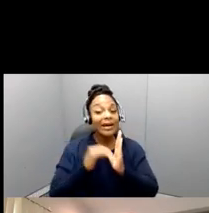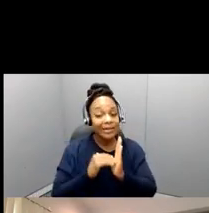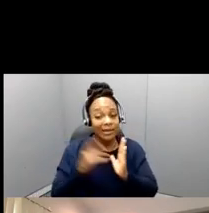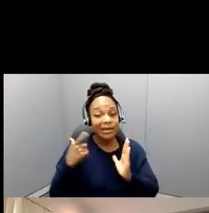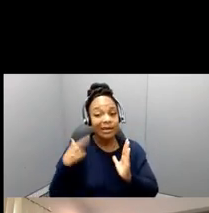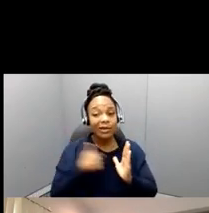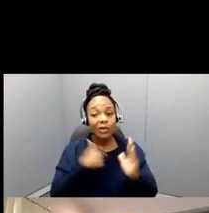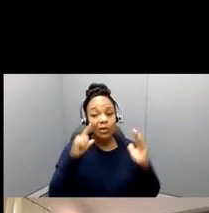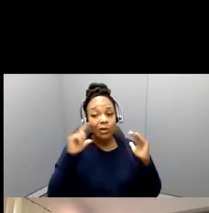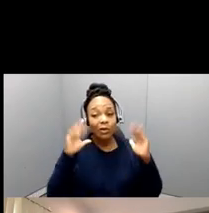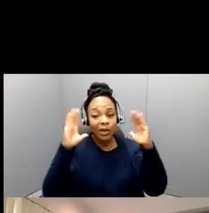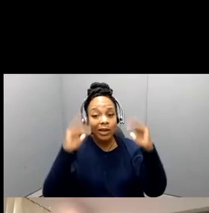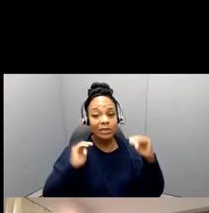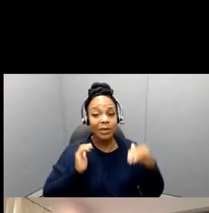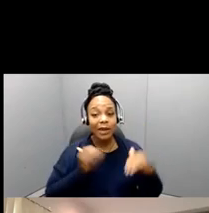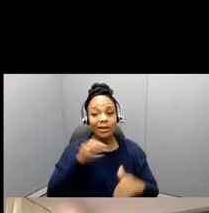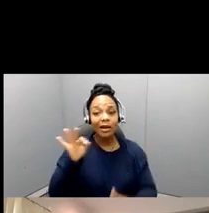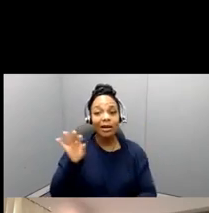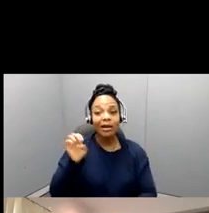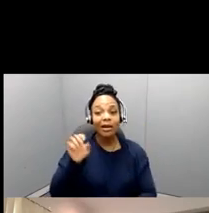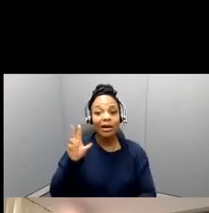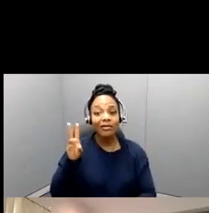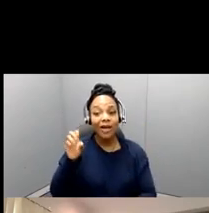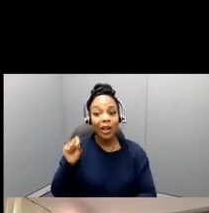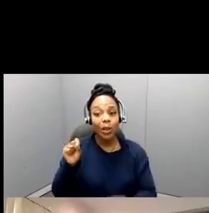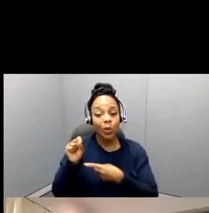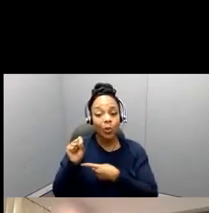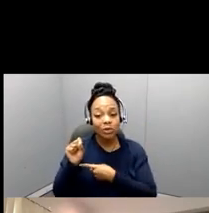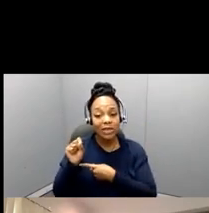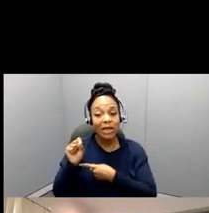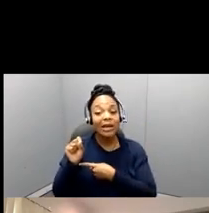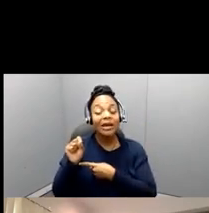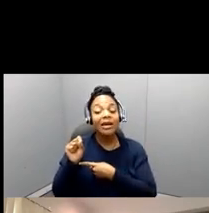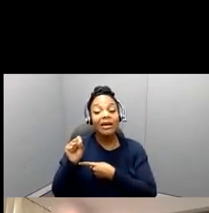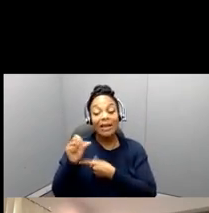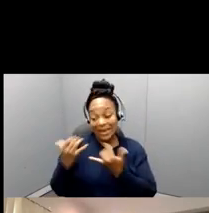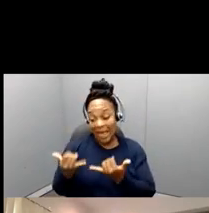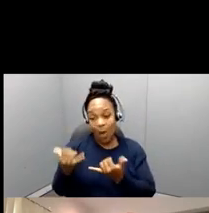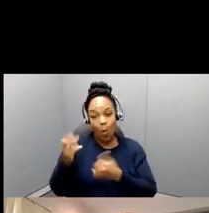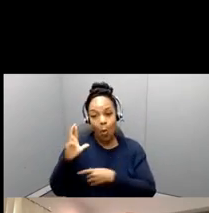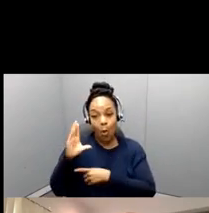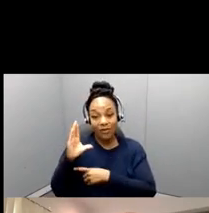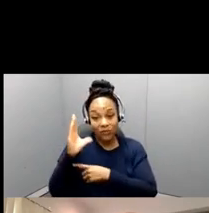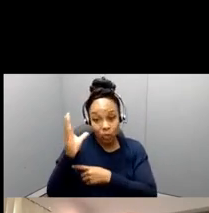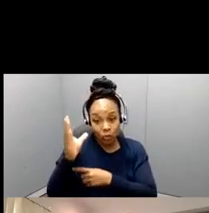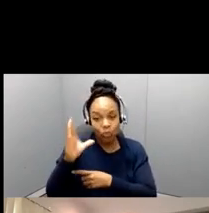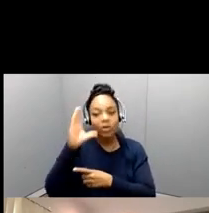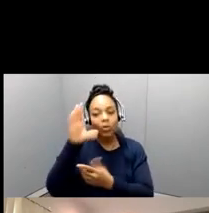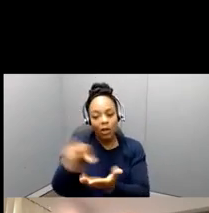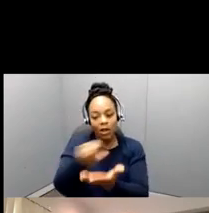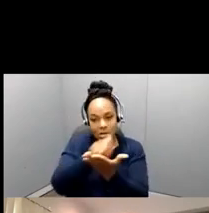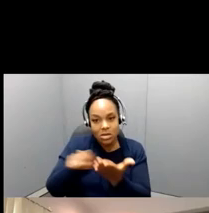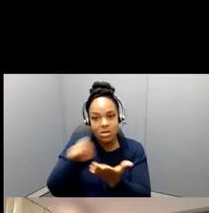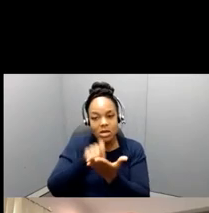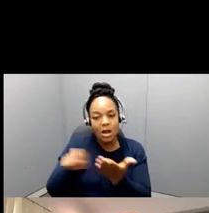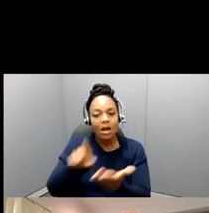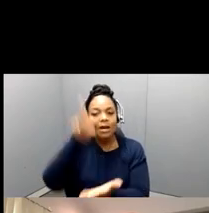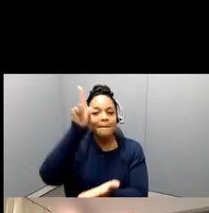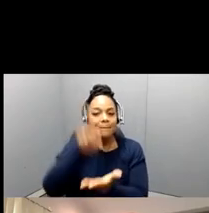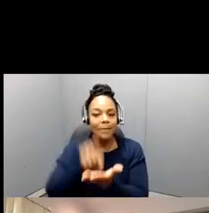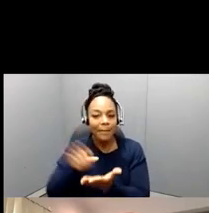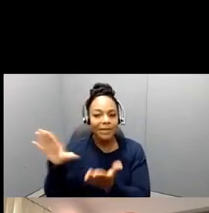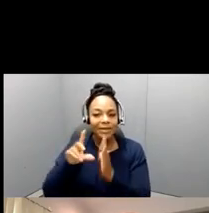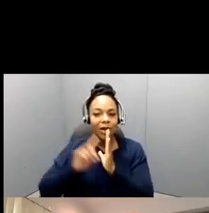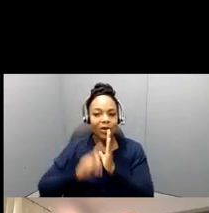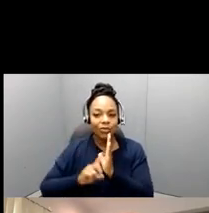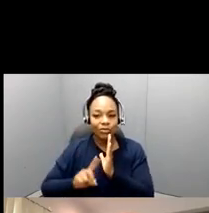our fellows that in the future, if not, or if not already, that they will be publishing research in peer-reviewed journals, or in